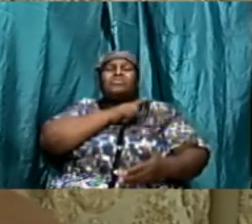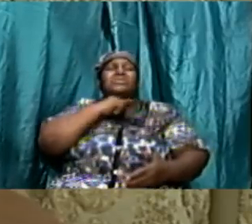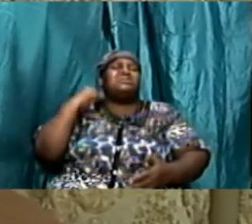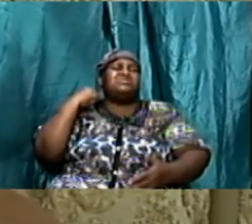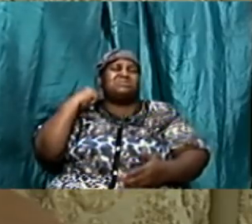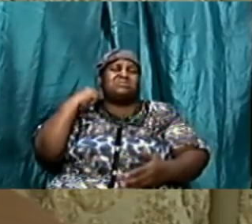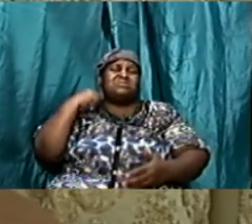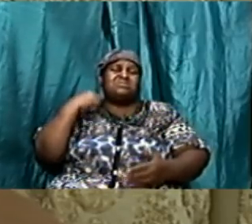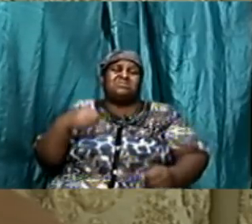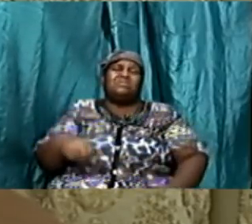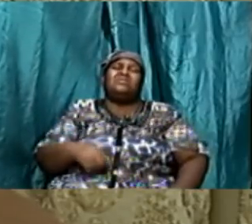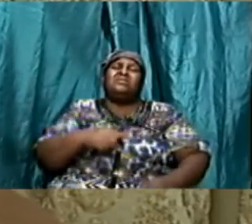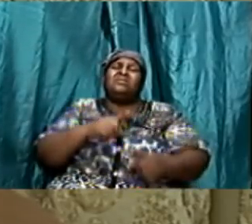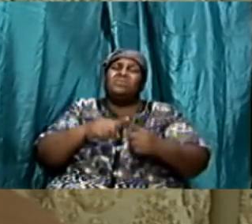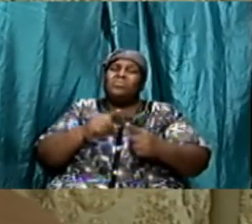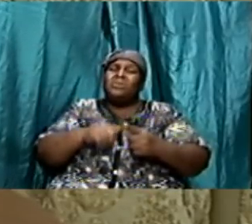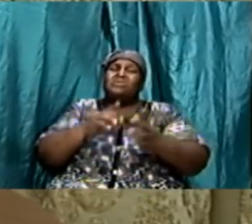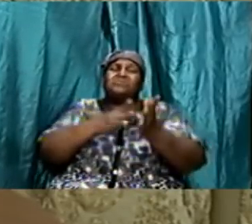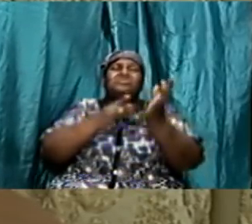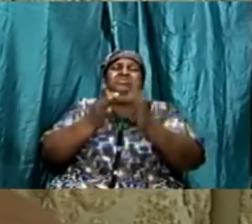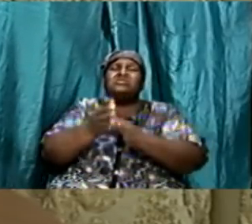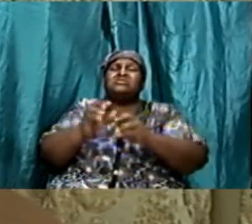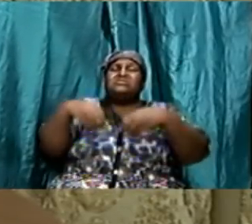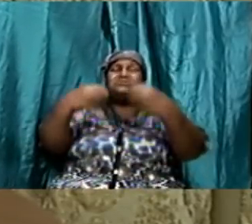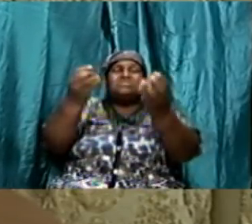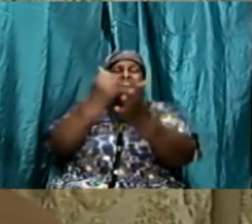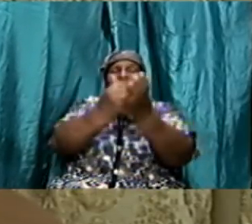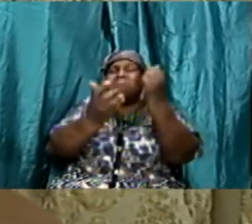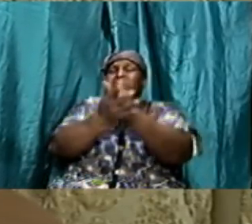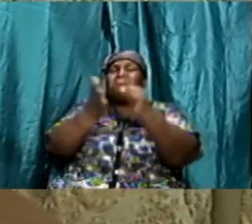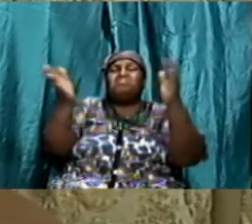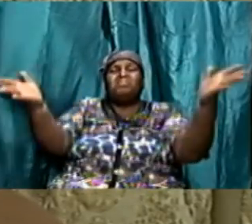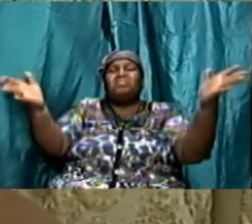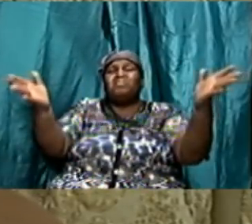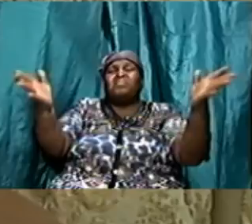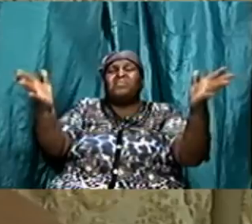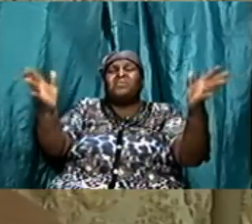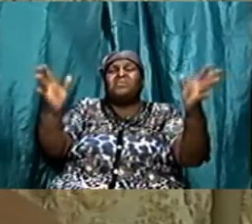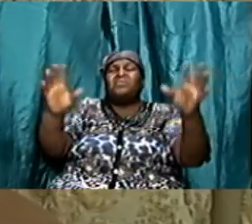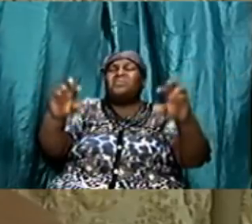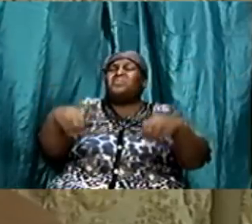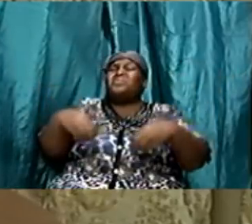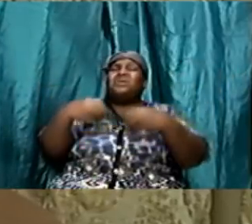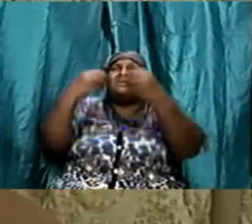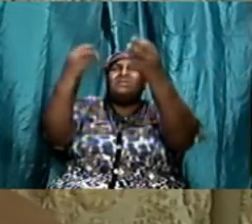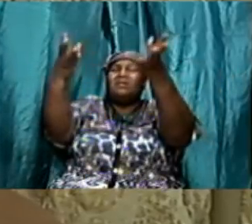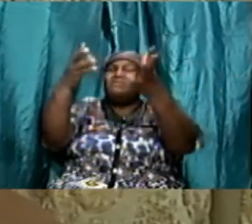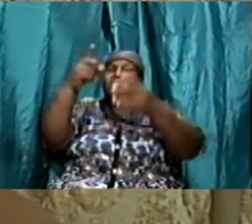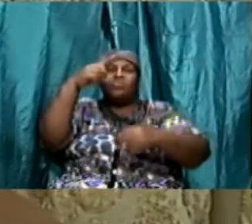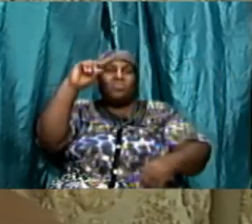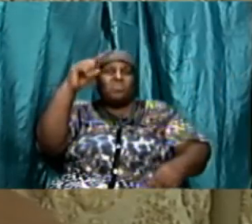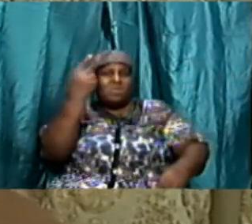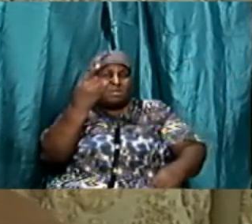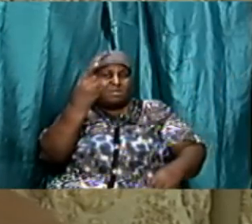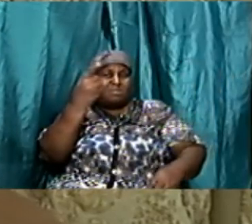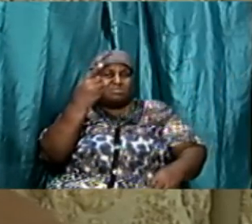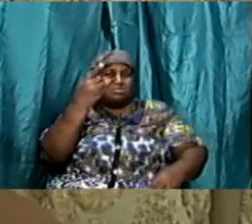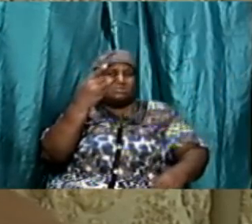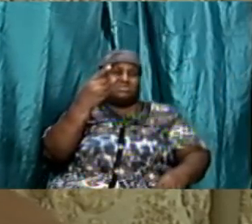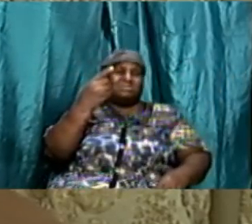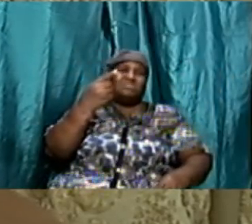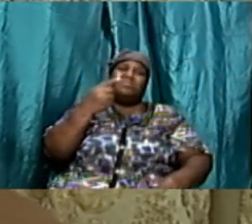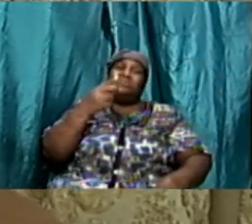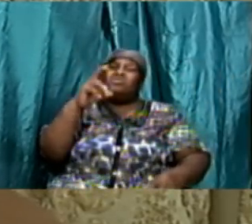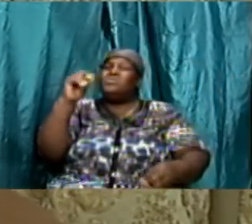because when he when he when he offered the sacrifice he only offered it once we have a better sacrifice because when he offered himself